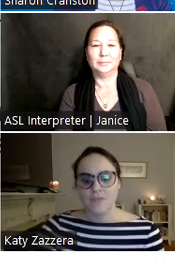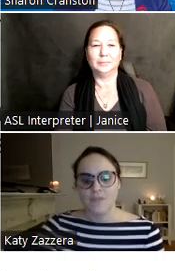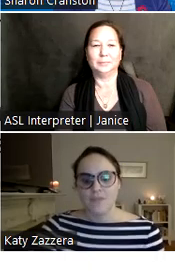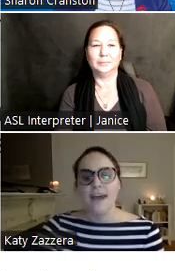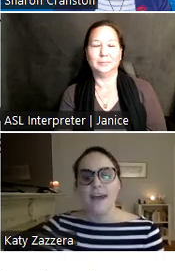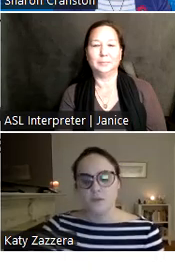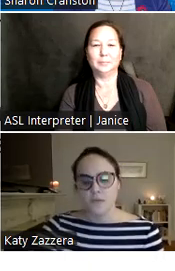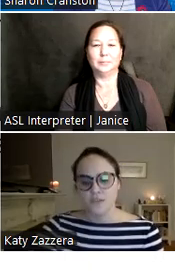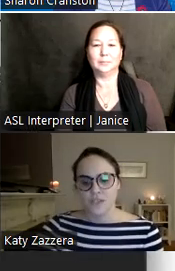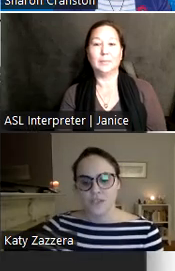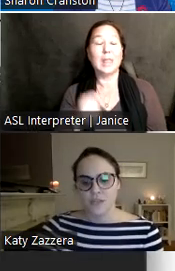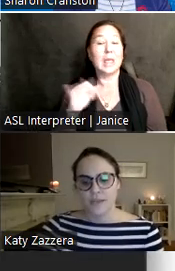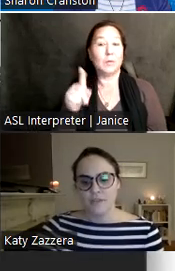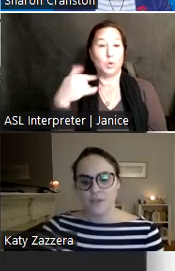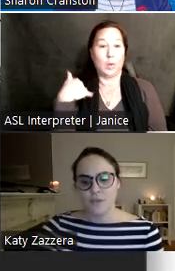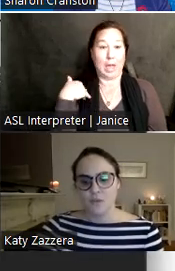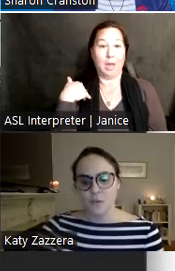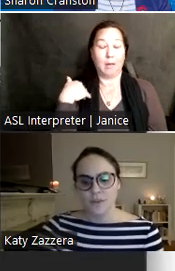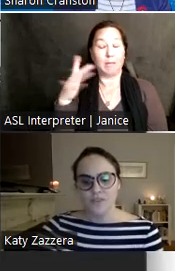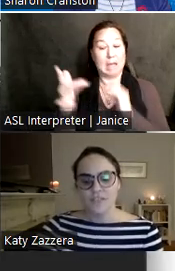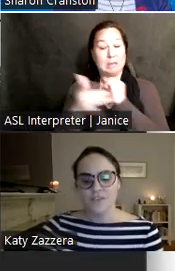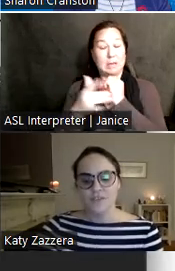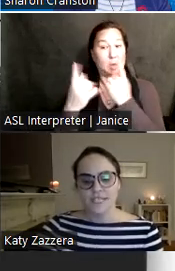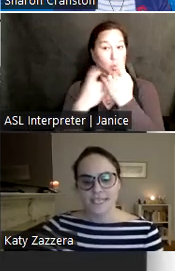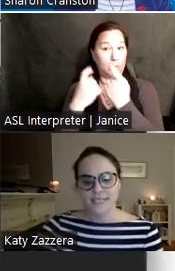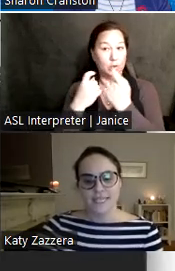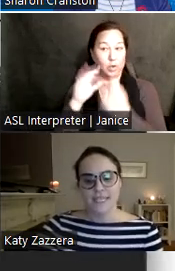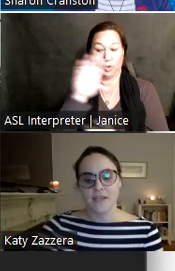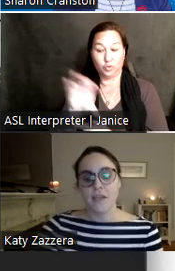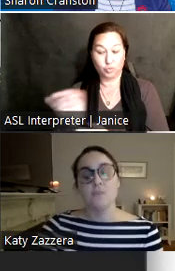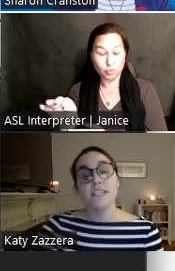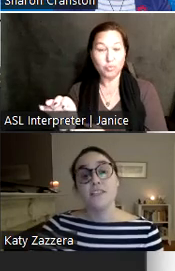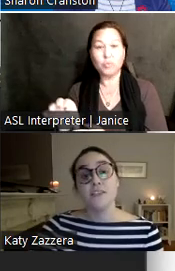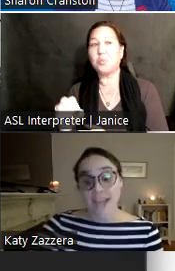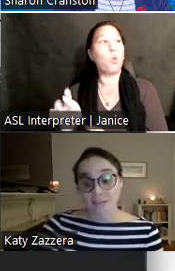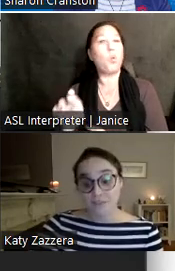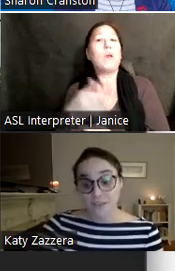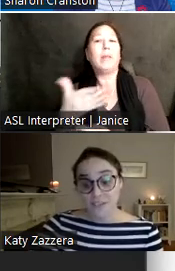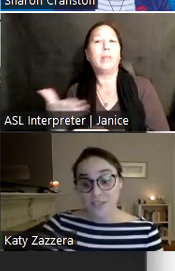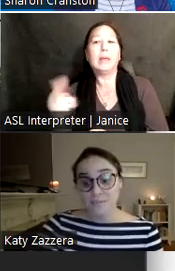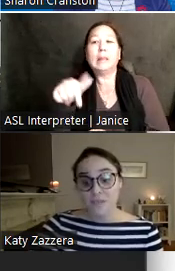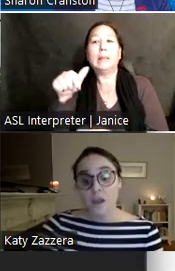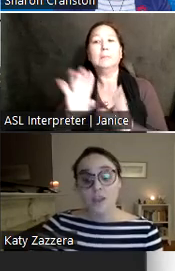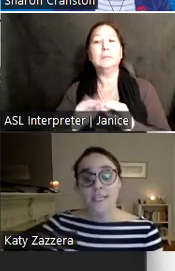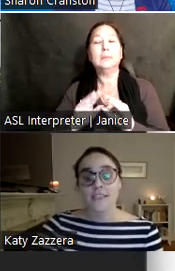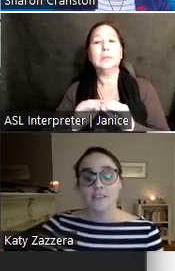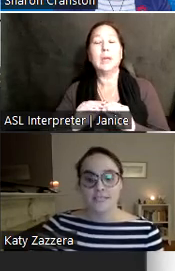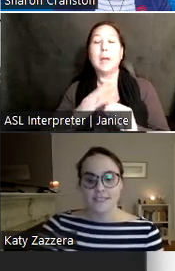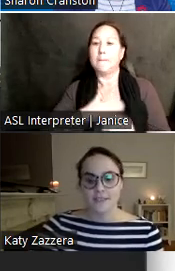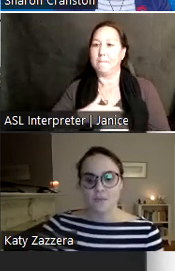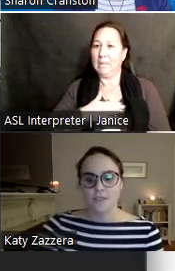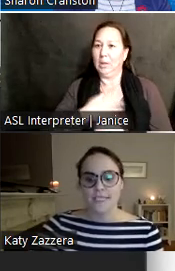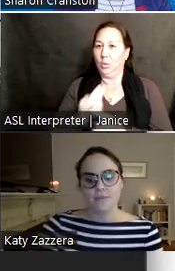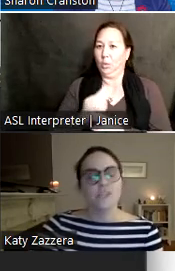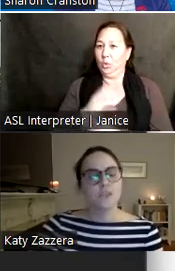If you have a technical question about Zoom or the features of tonight's meeting, please use the chat function. Our technical